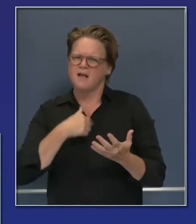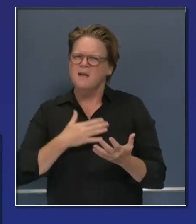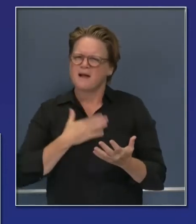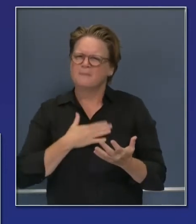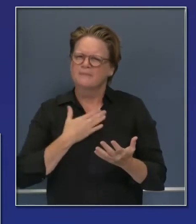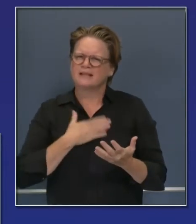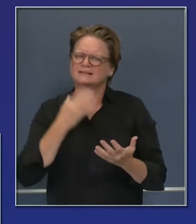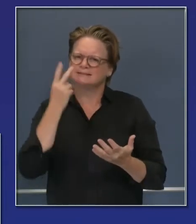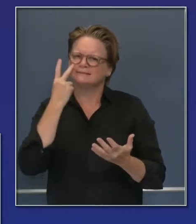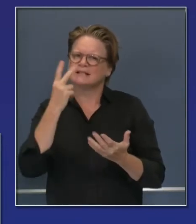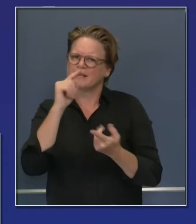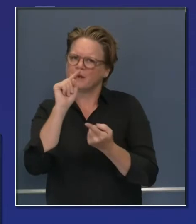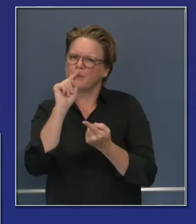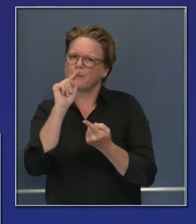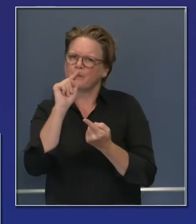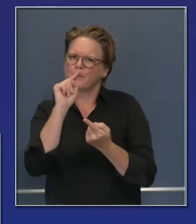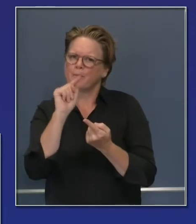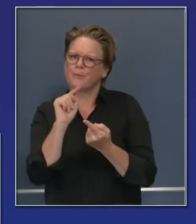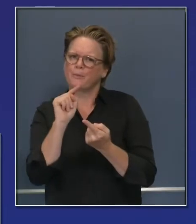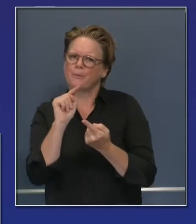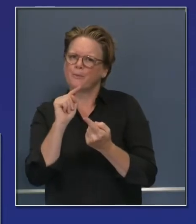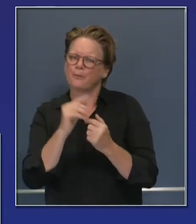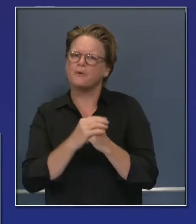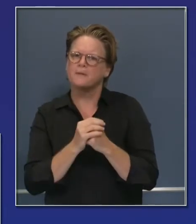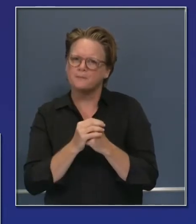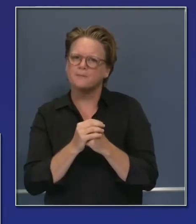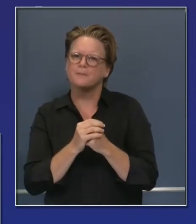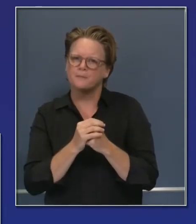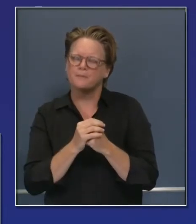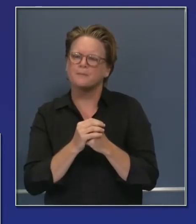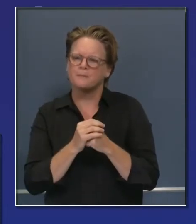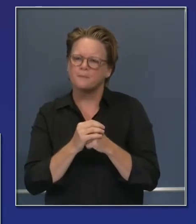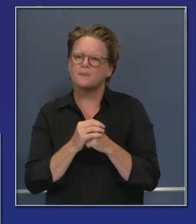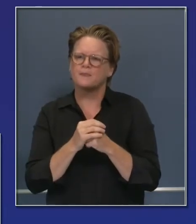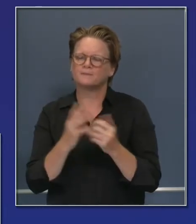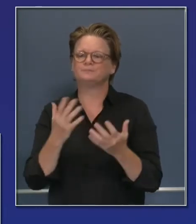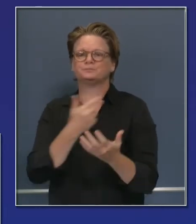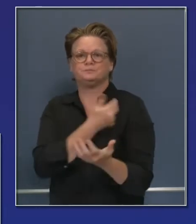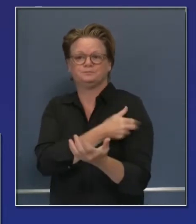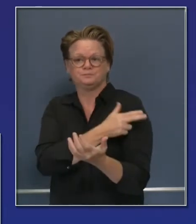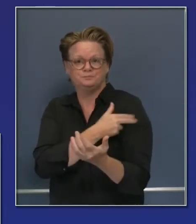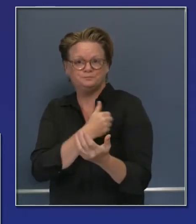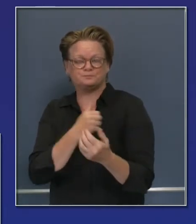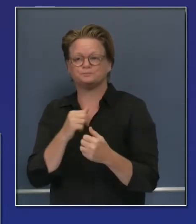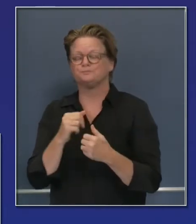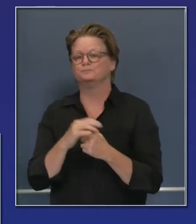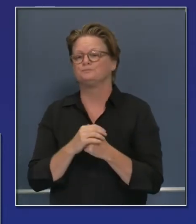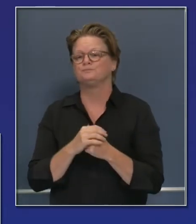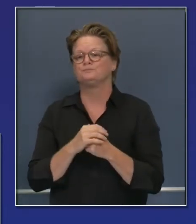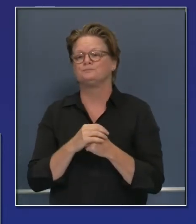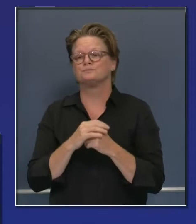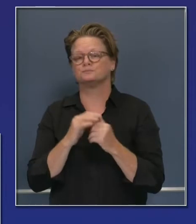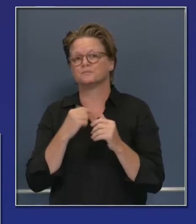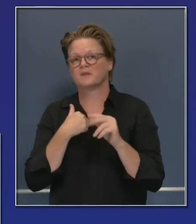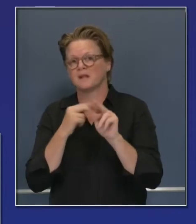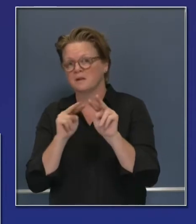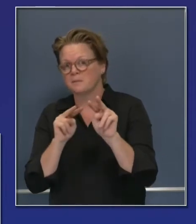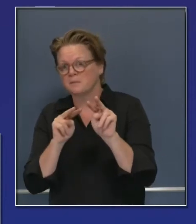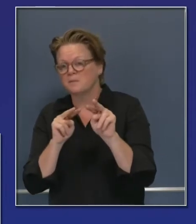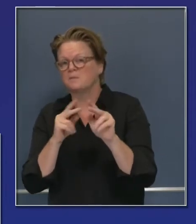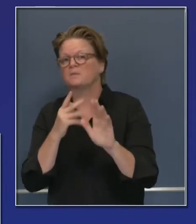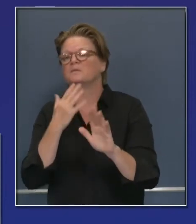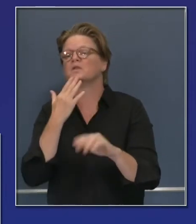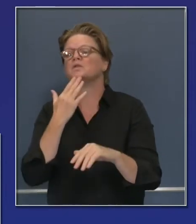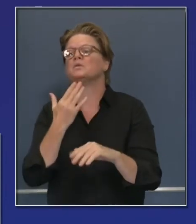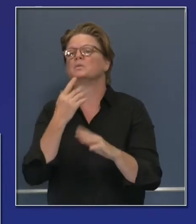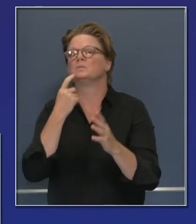5.8 on the seven-day. Hospitalizations continuing to trend in a very positive direction, 17% decrease over